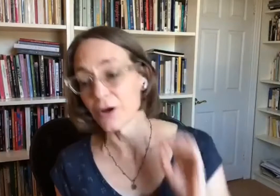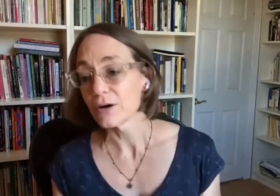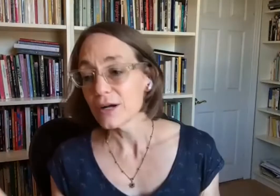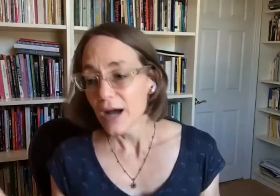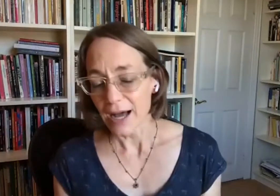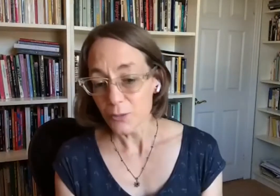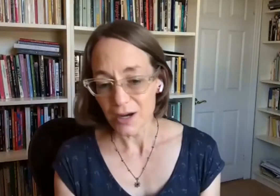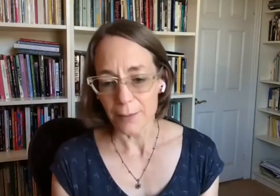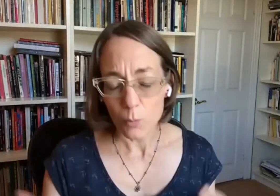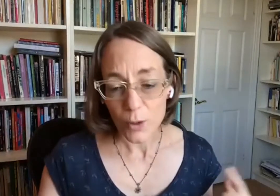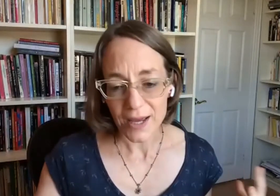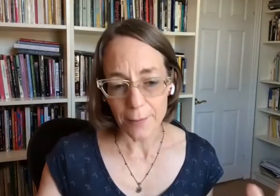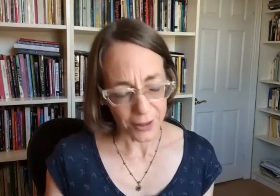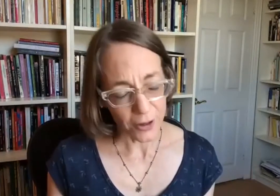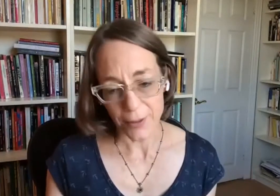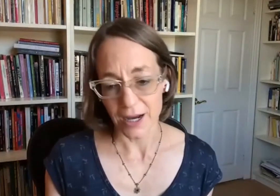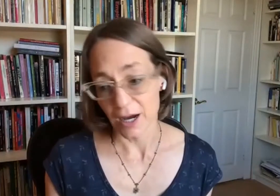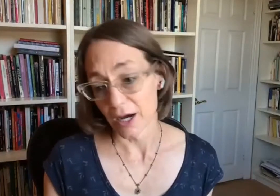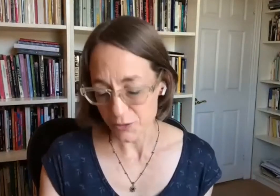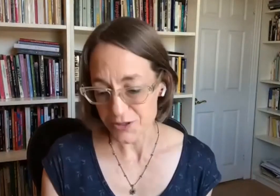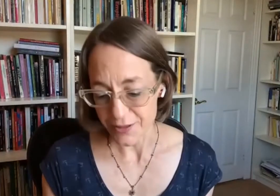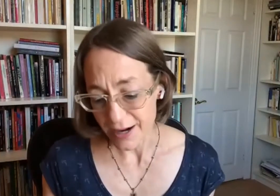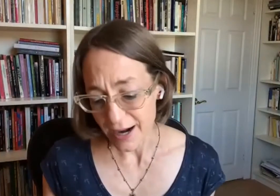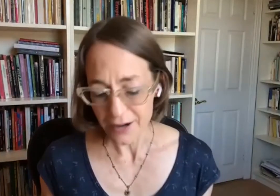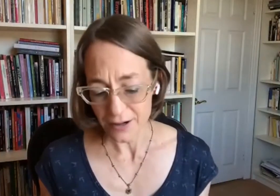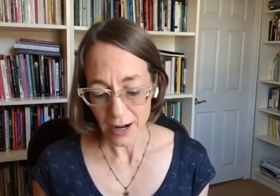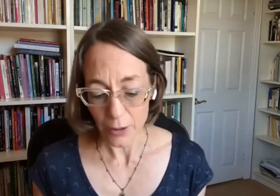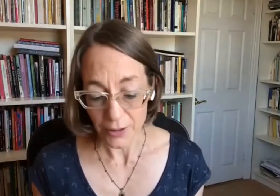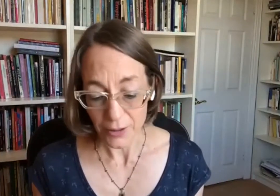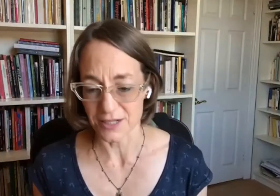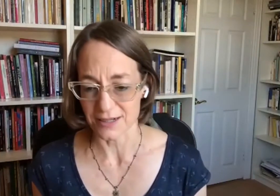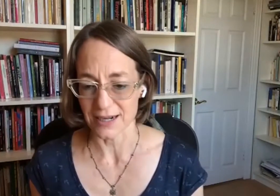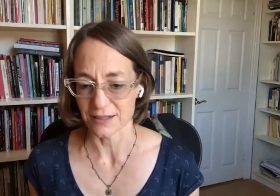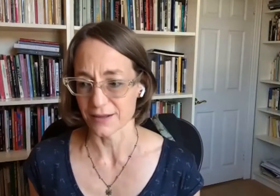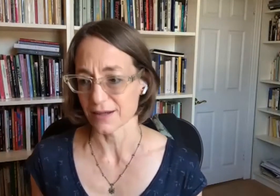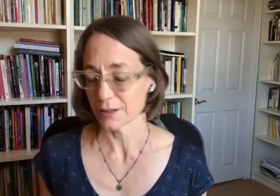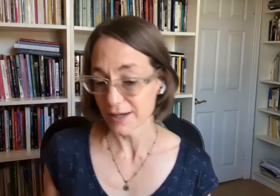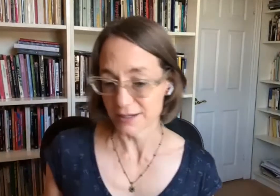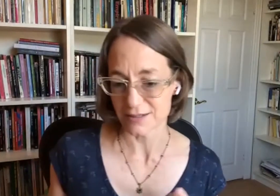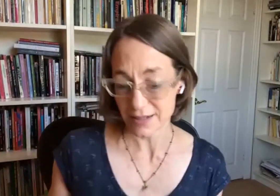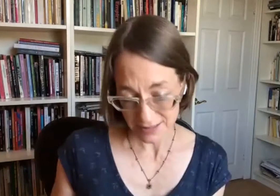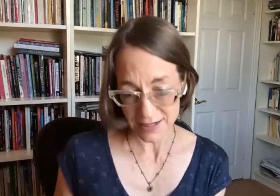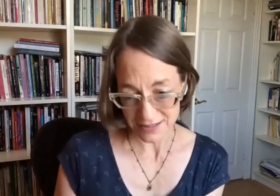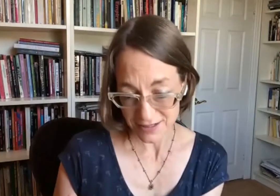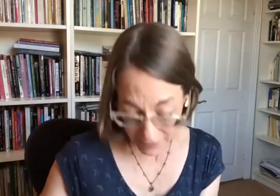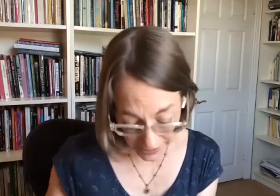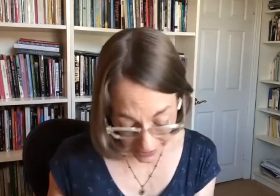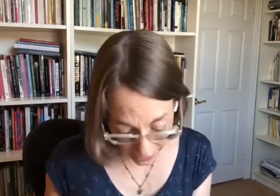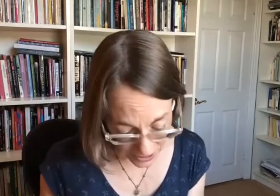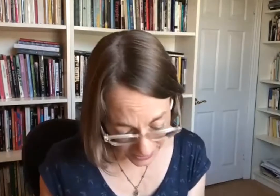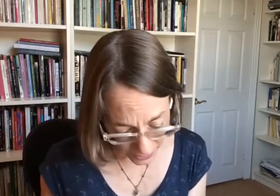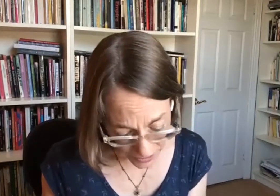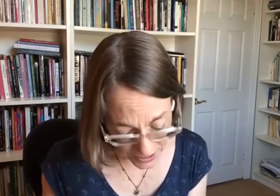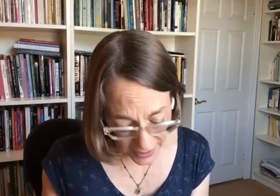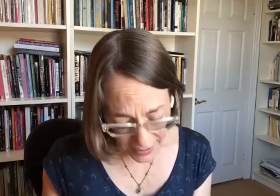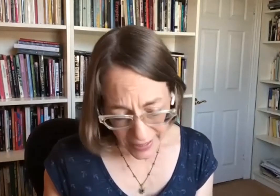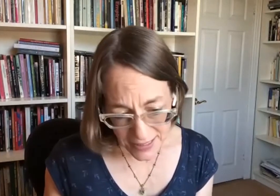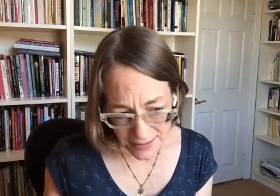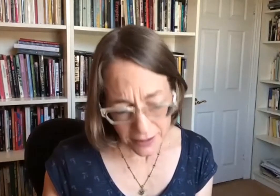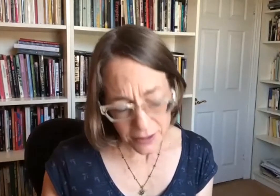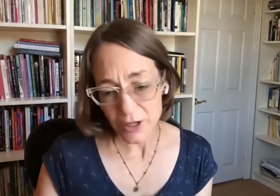So thinking about this subject on the Mexican context, there is a big field or the big area, although